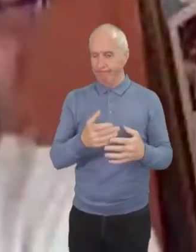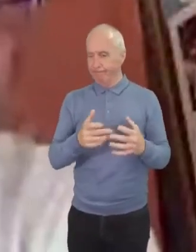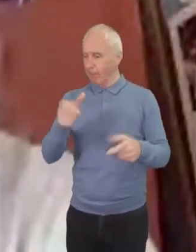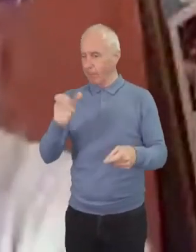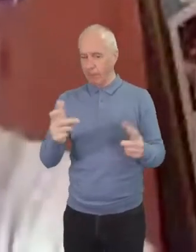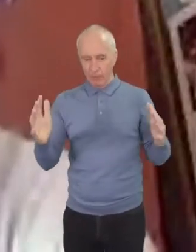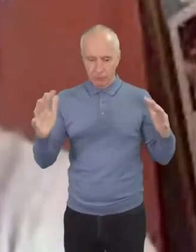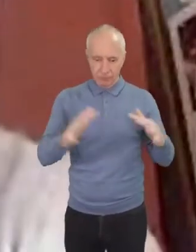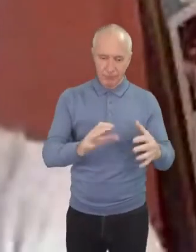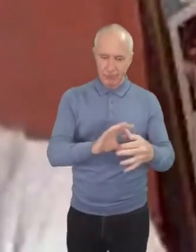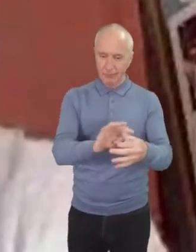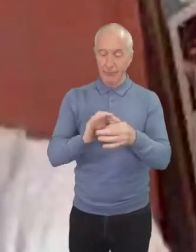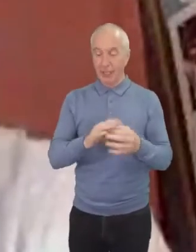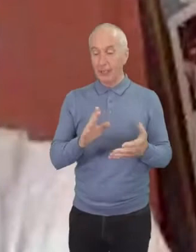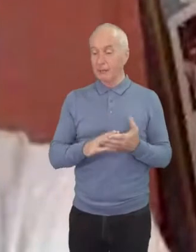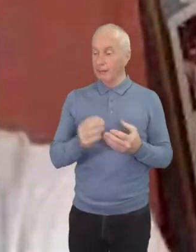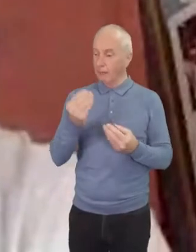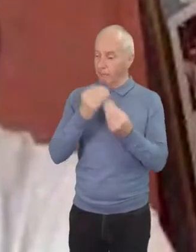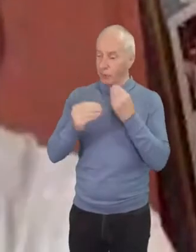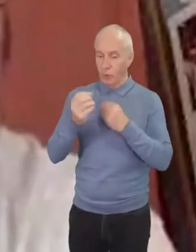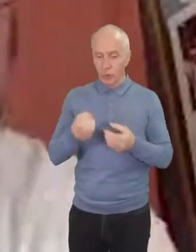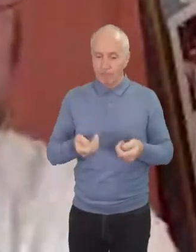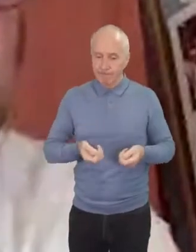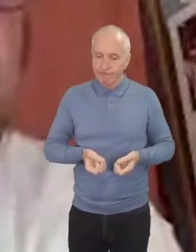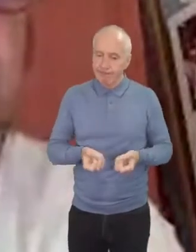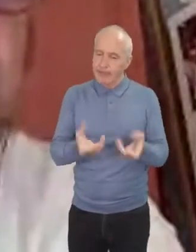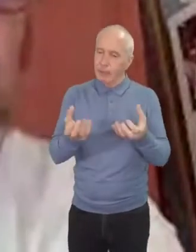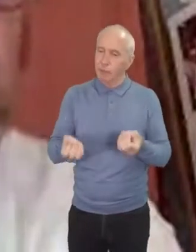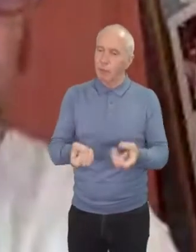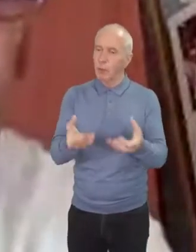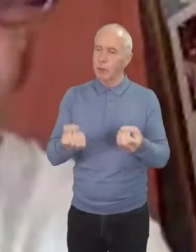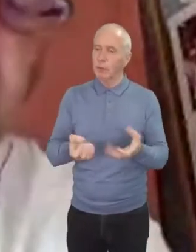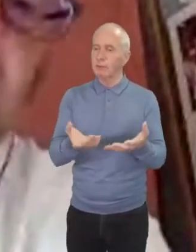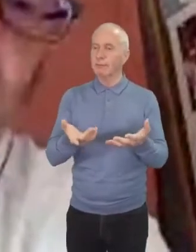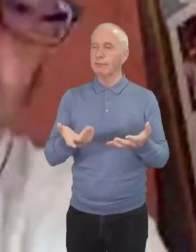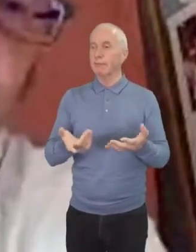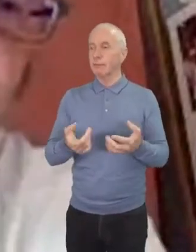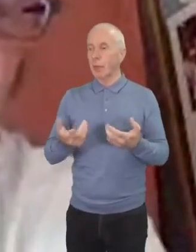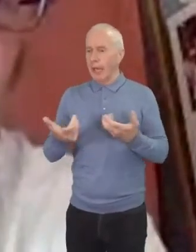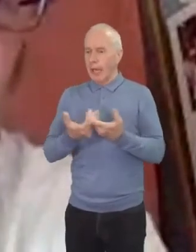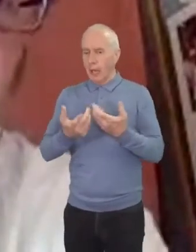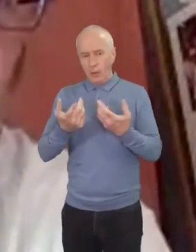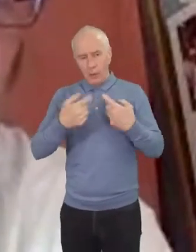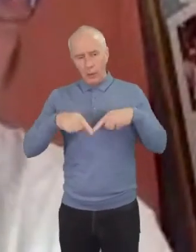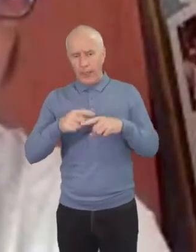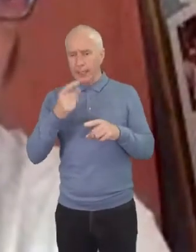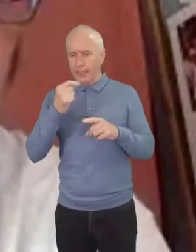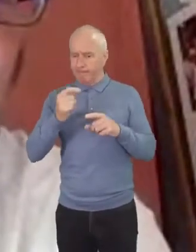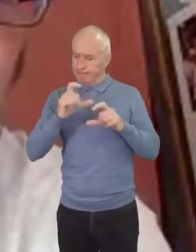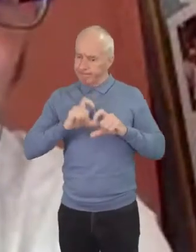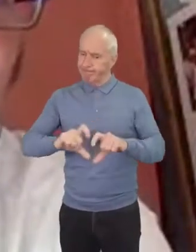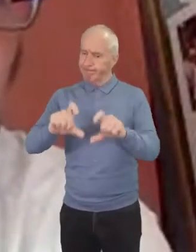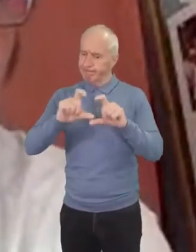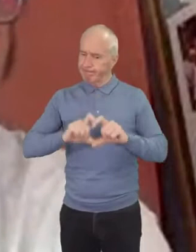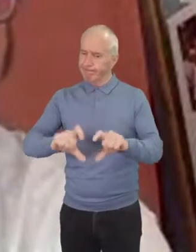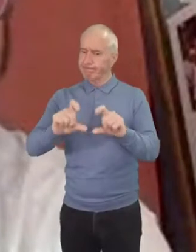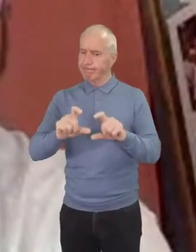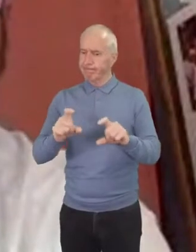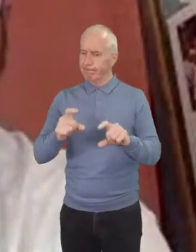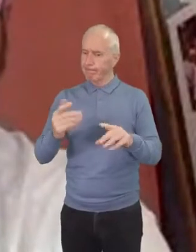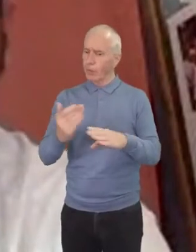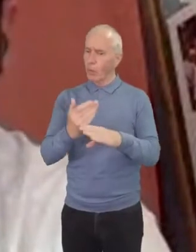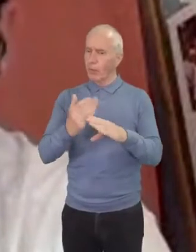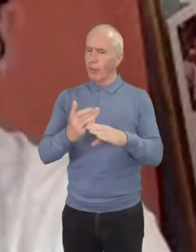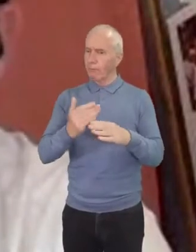distribution things like that but i you know in the question i think there's this idea of like how do we sustain that work and about 10 years into